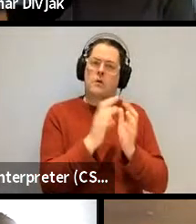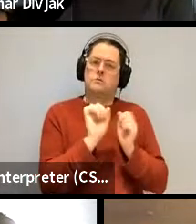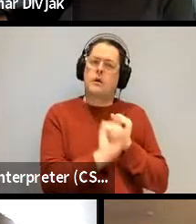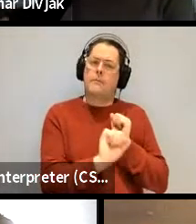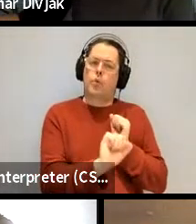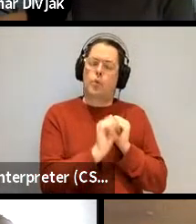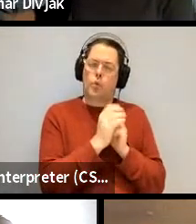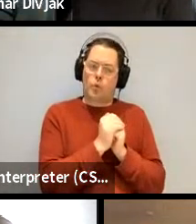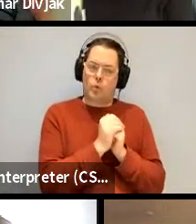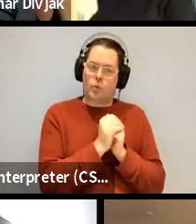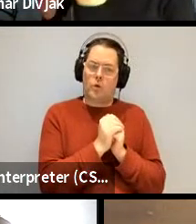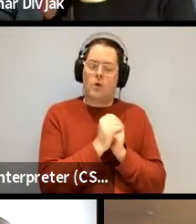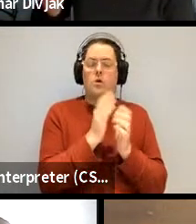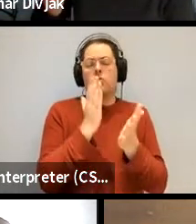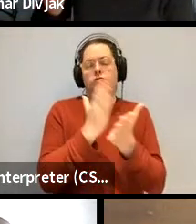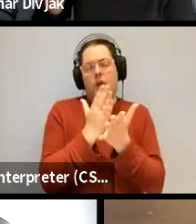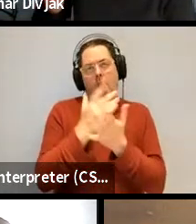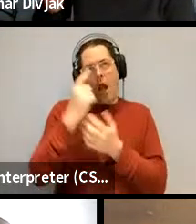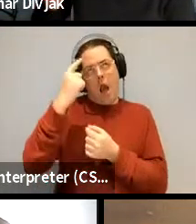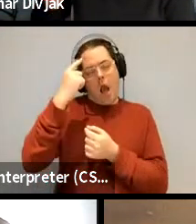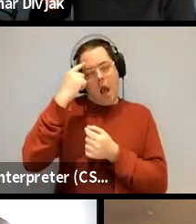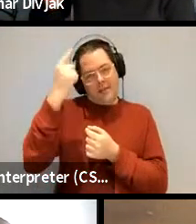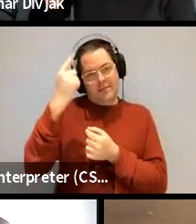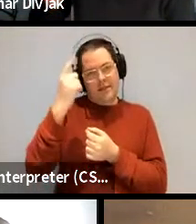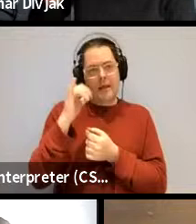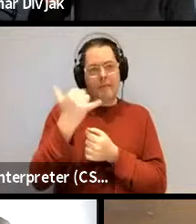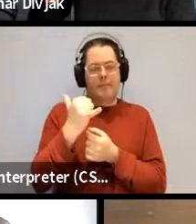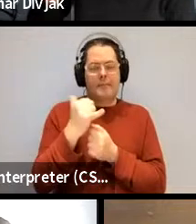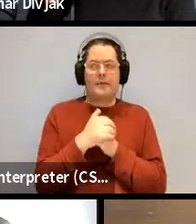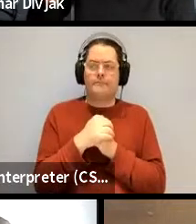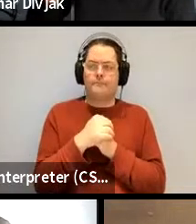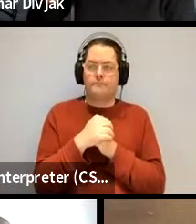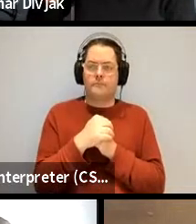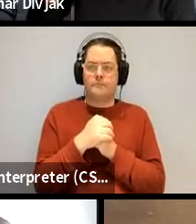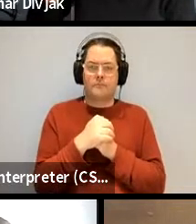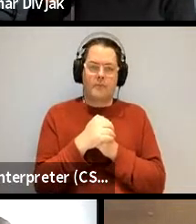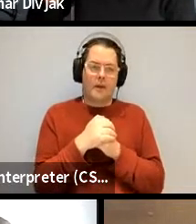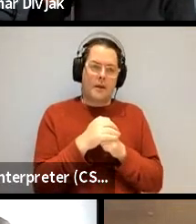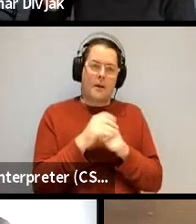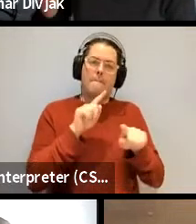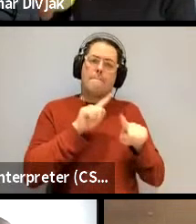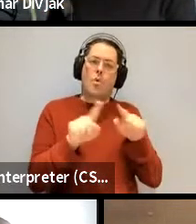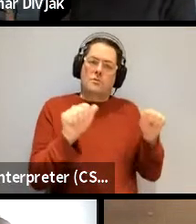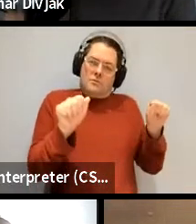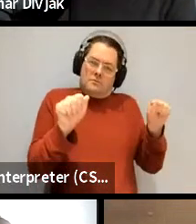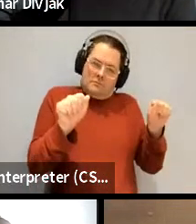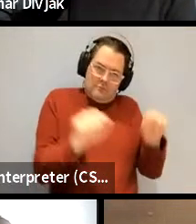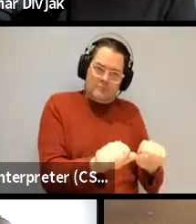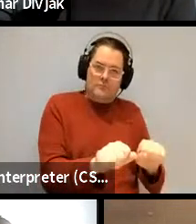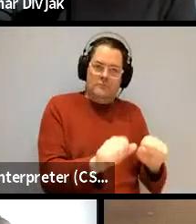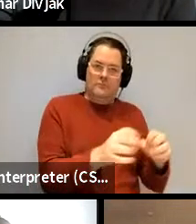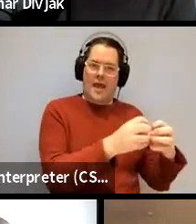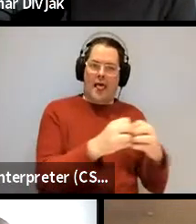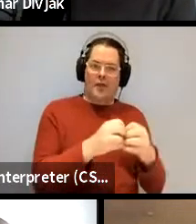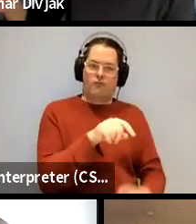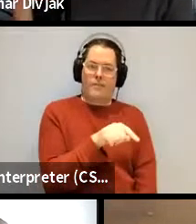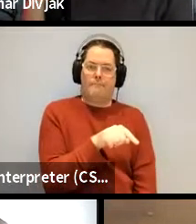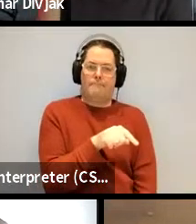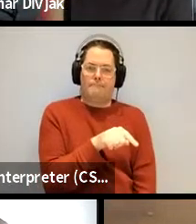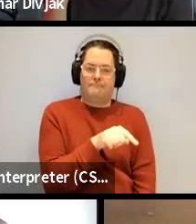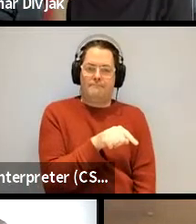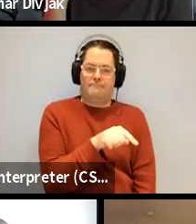the idea to let's say invest as little as possible with not without